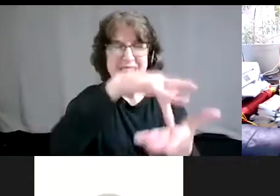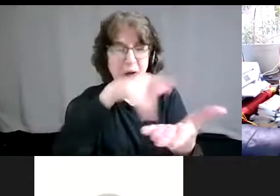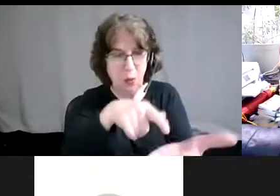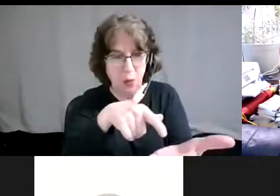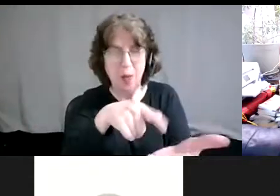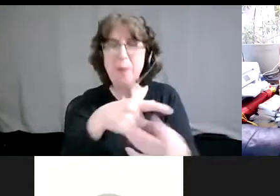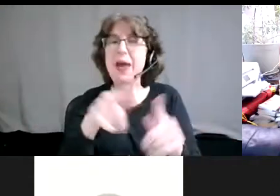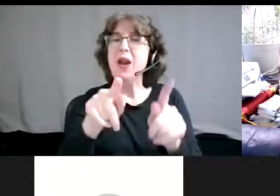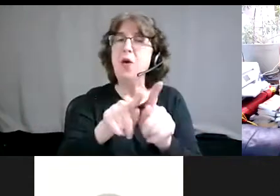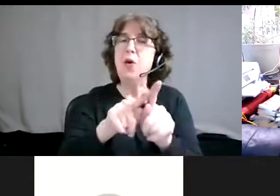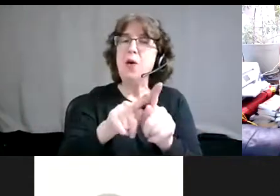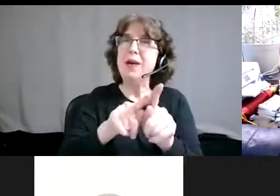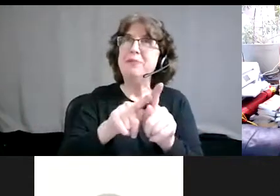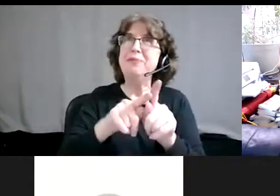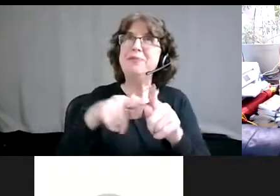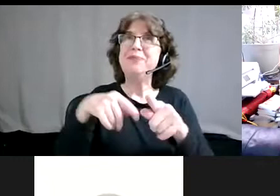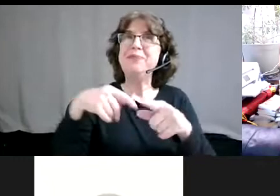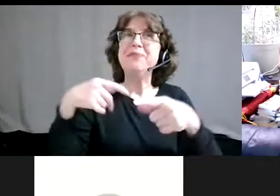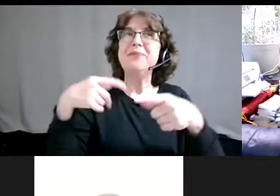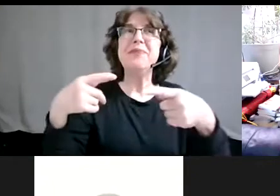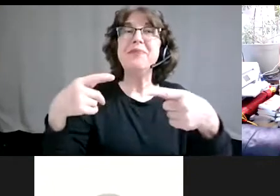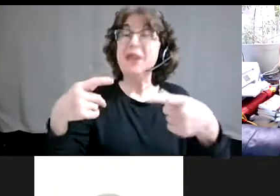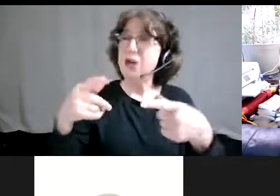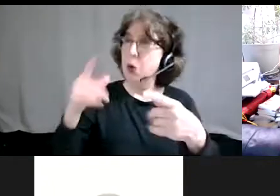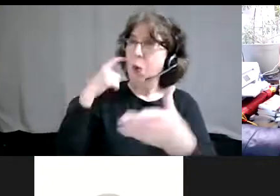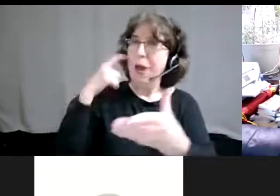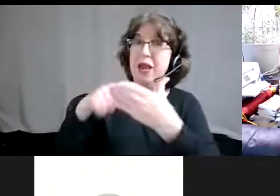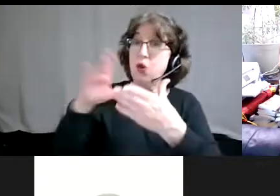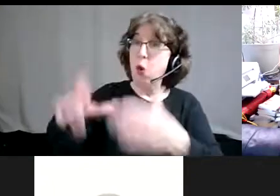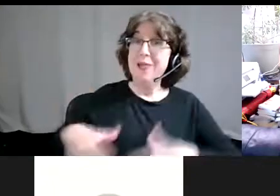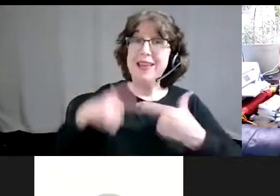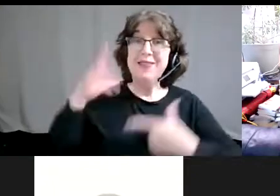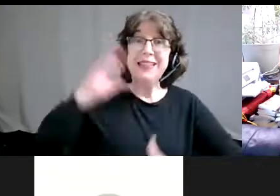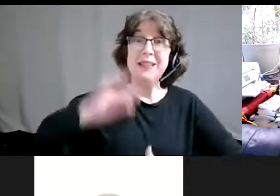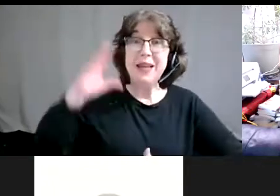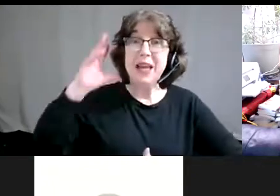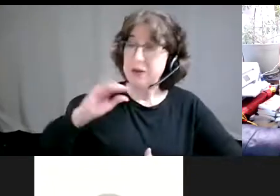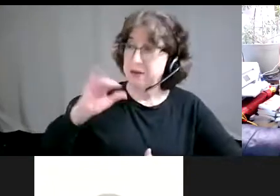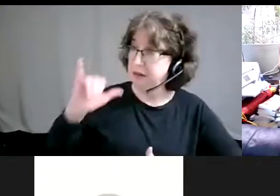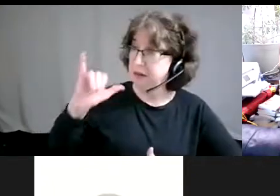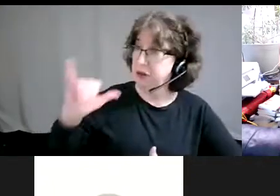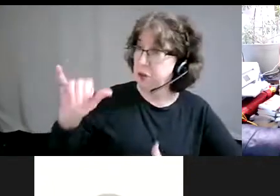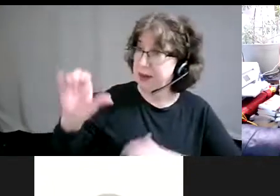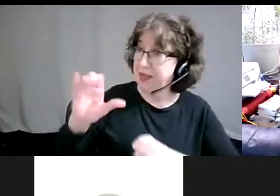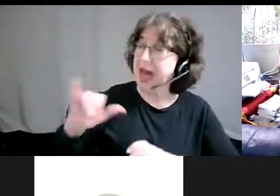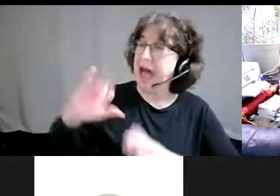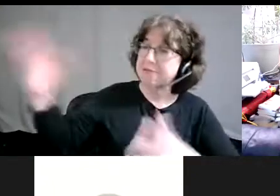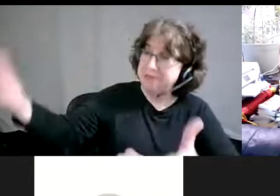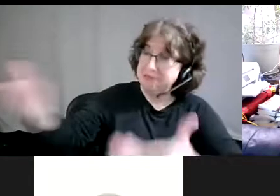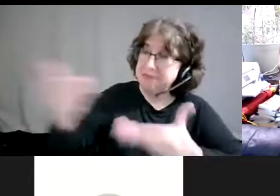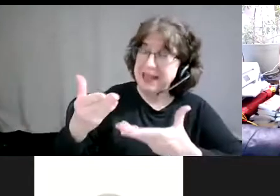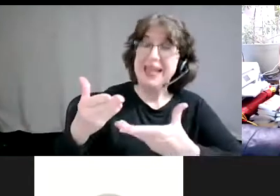of your lived experience of this, normalizing it, which in disability justice, you know, we talk about